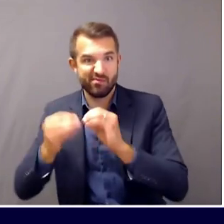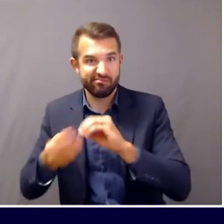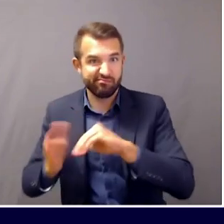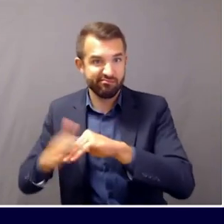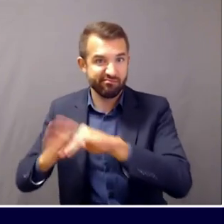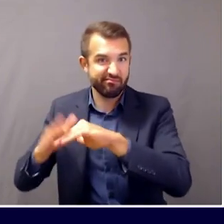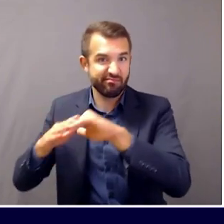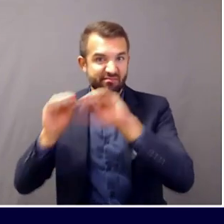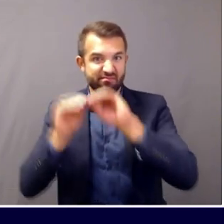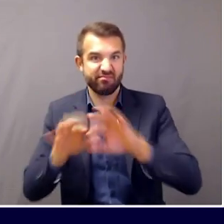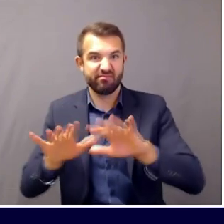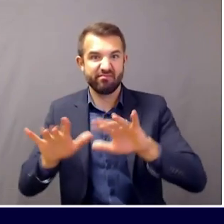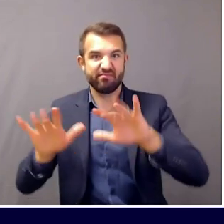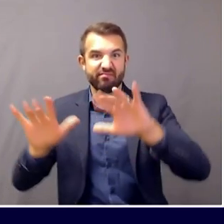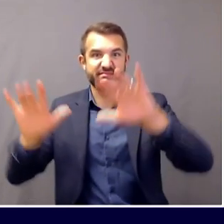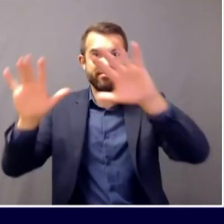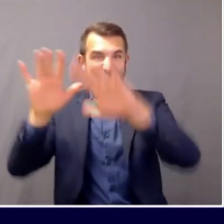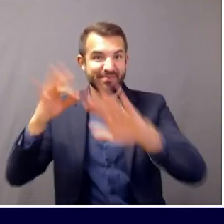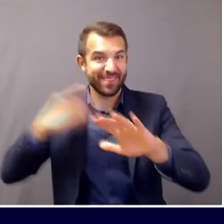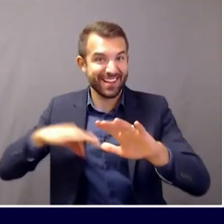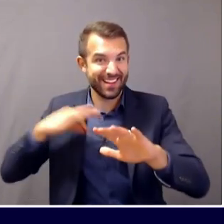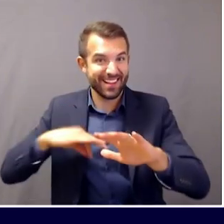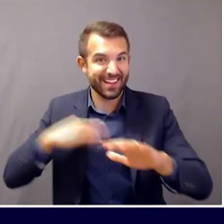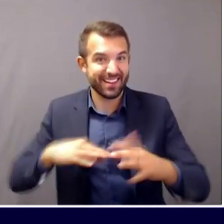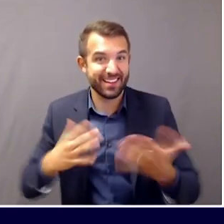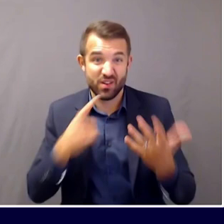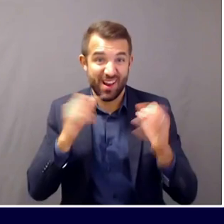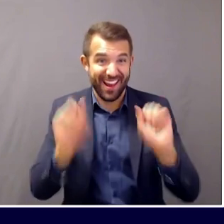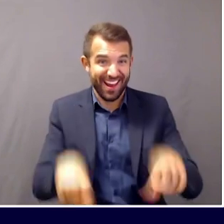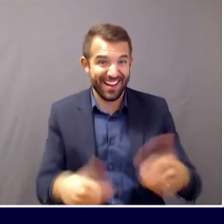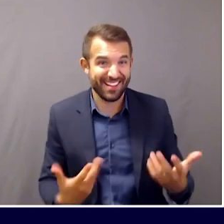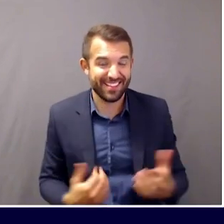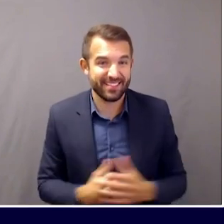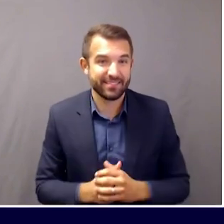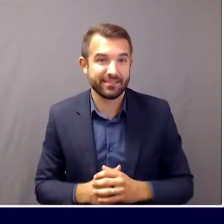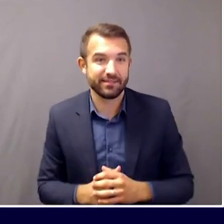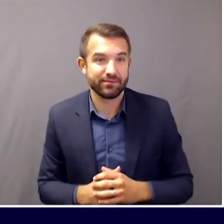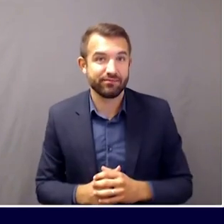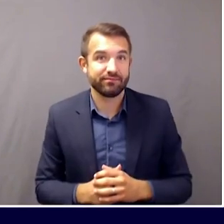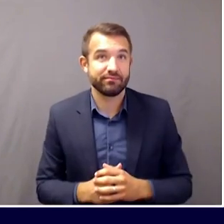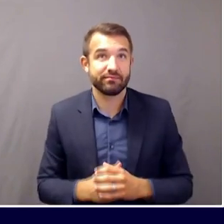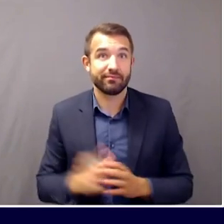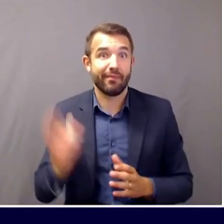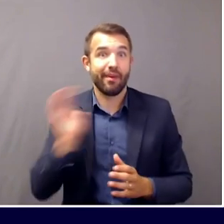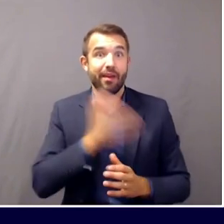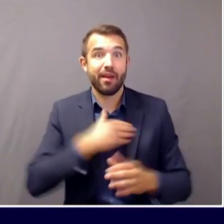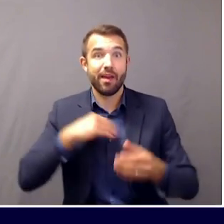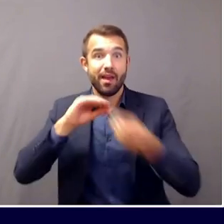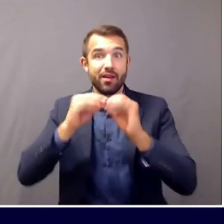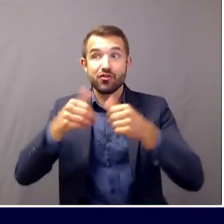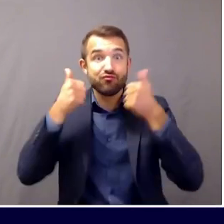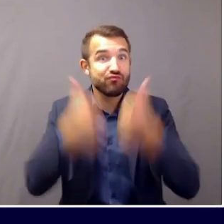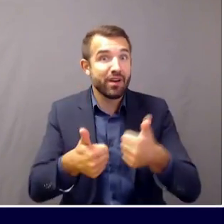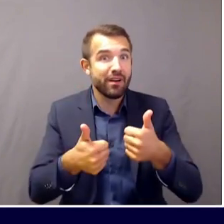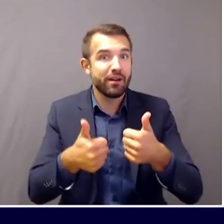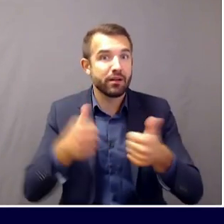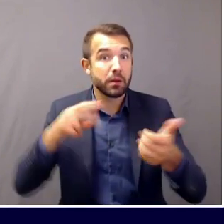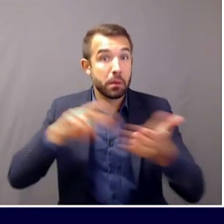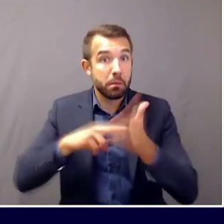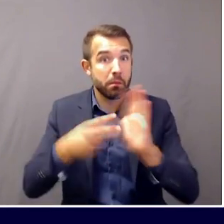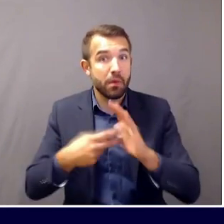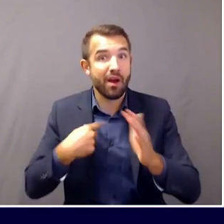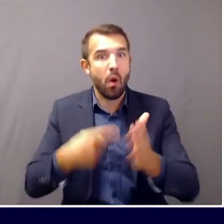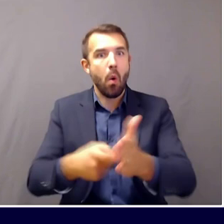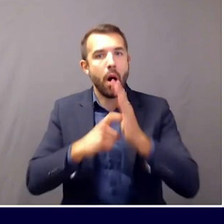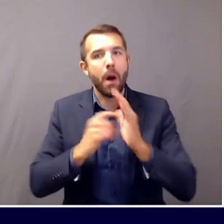results, for me personally, they're a sign that we've got to keep going in the direction that we've been going because what's happening in other